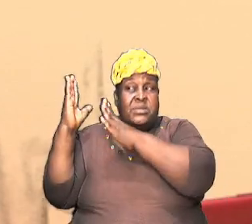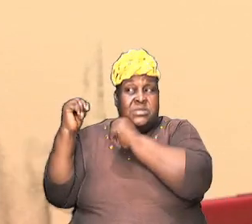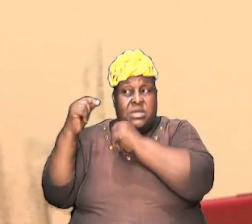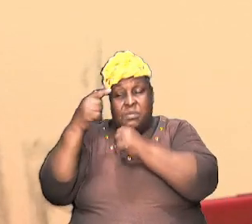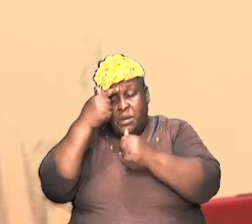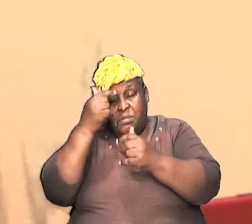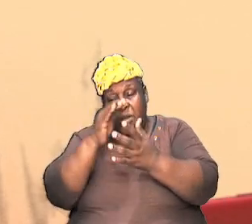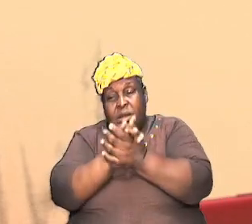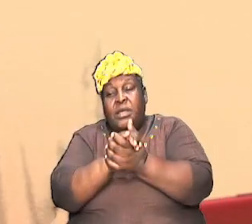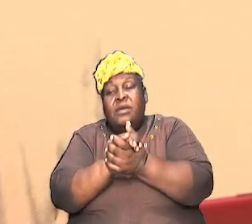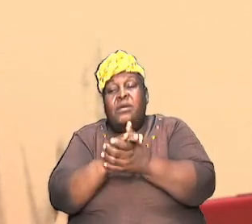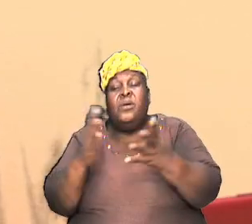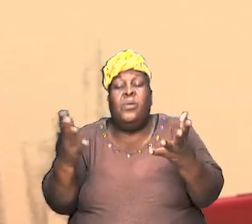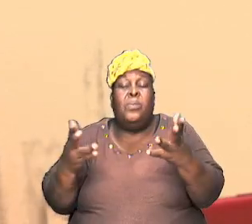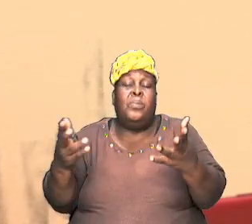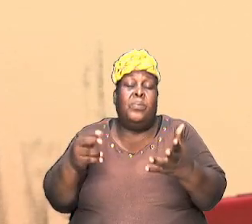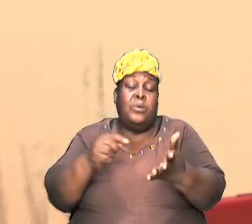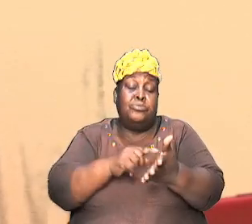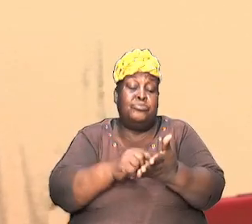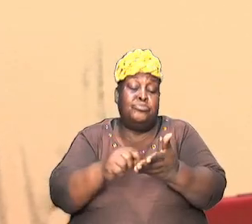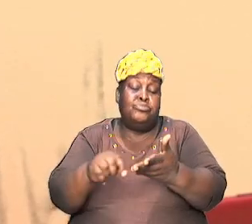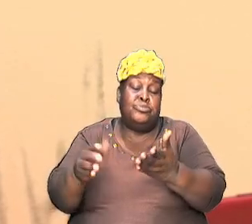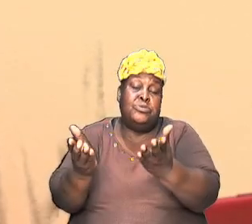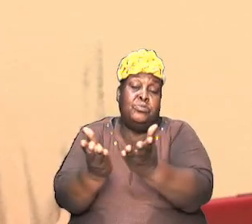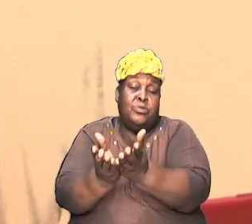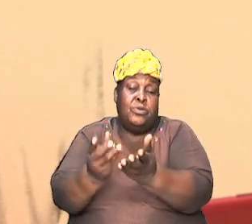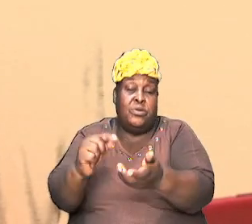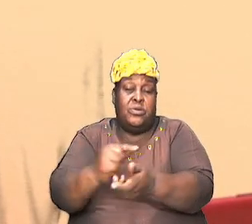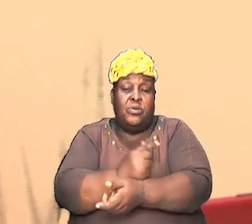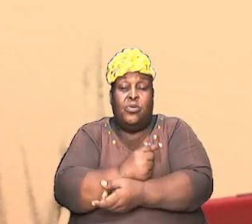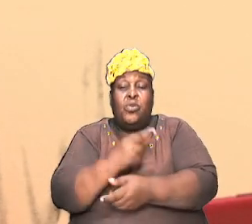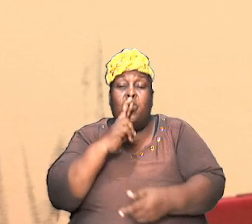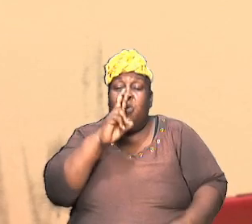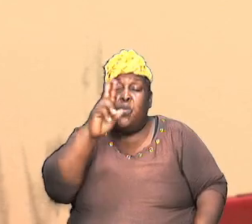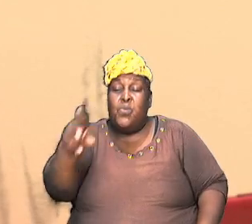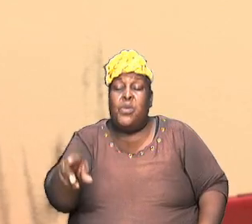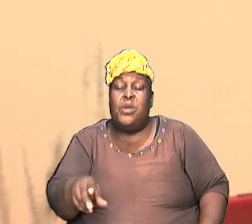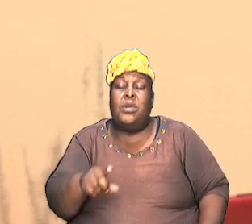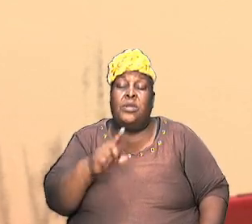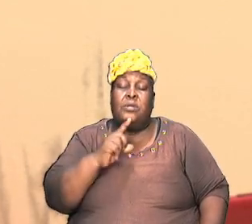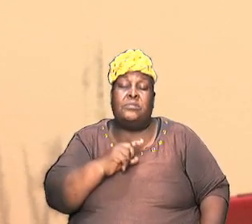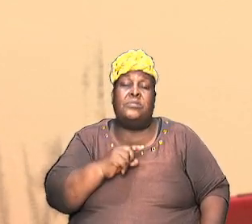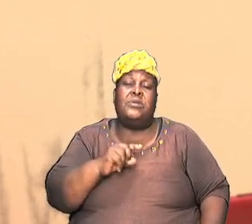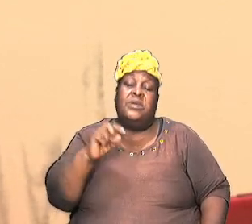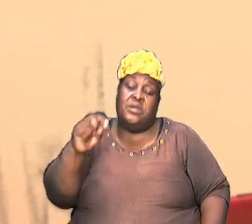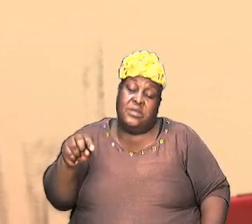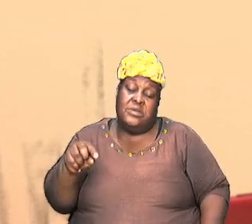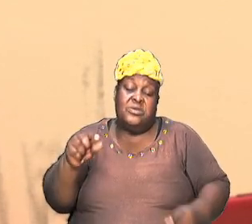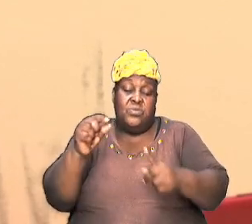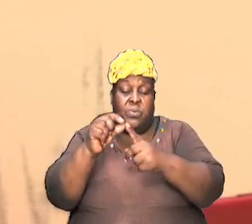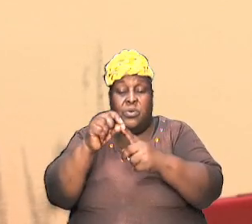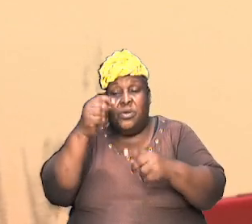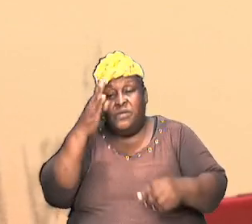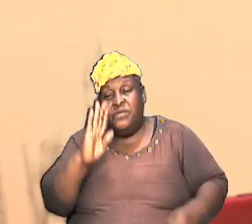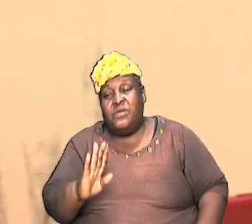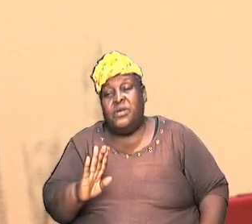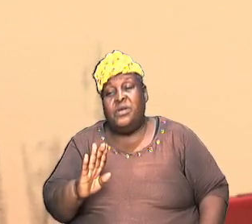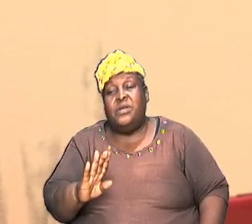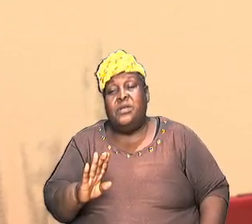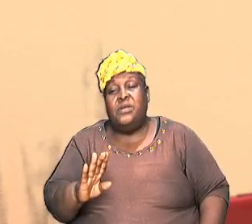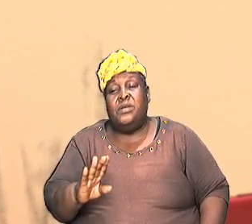what is written in the book of Genesis is real, it is factual, this is the word of God,